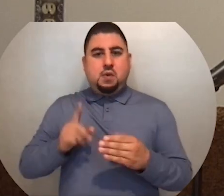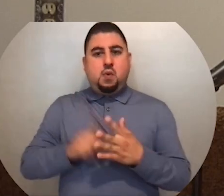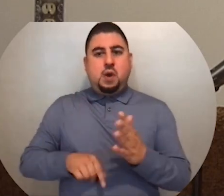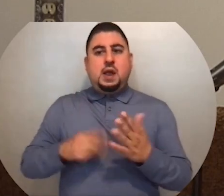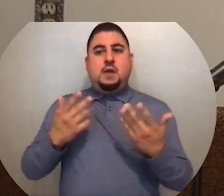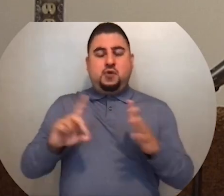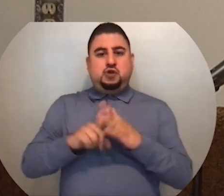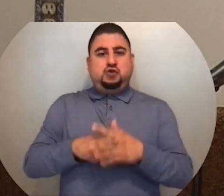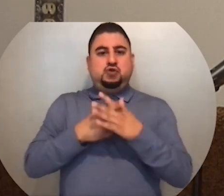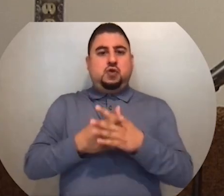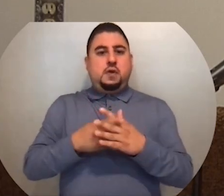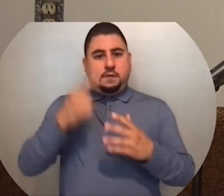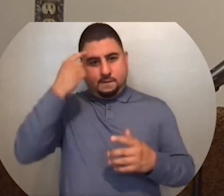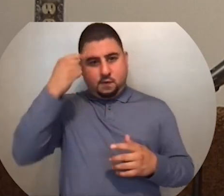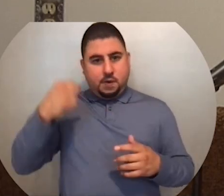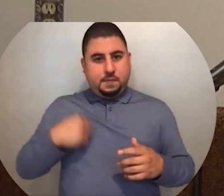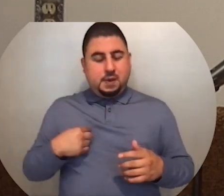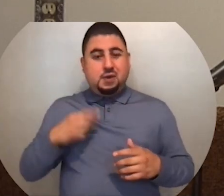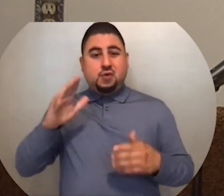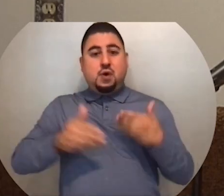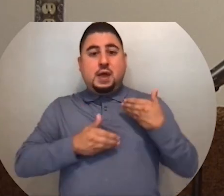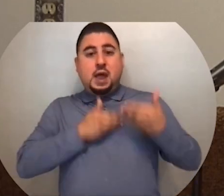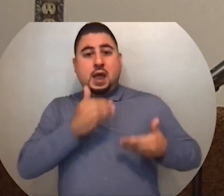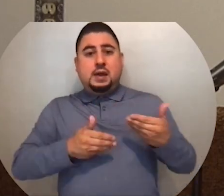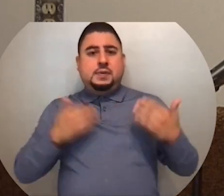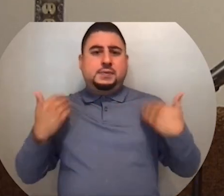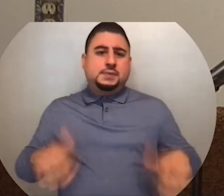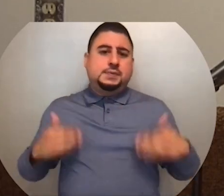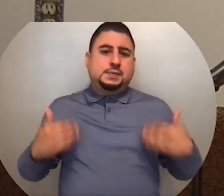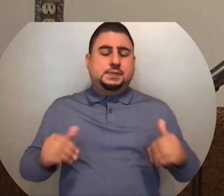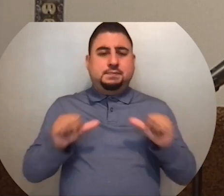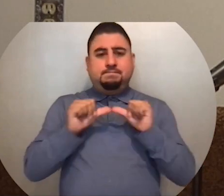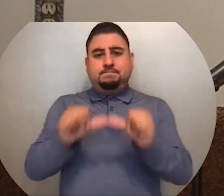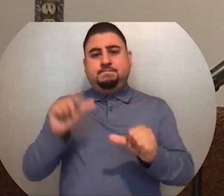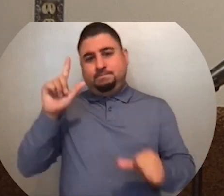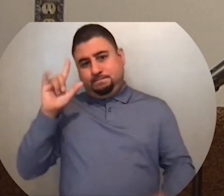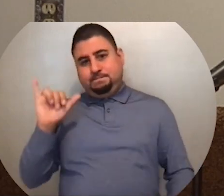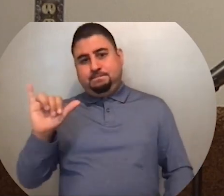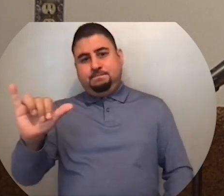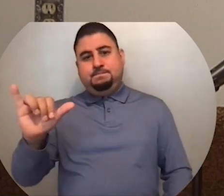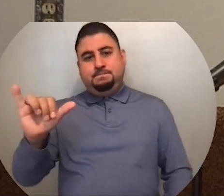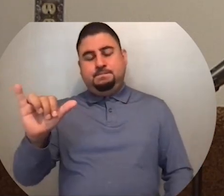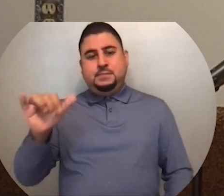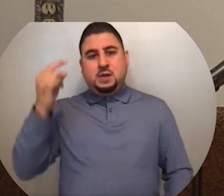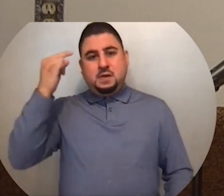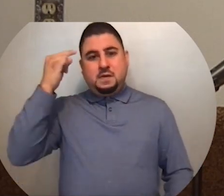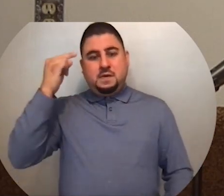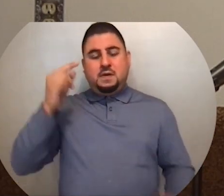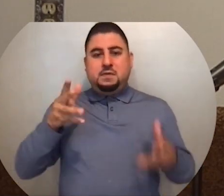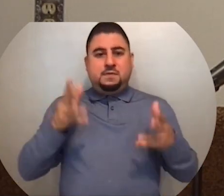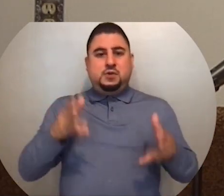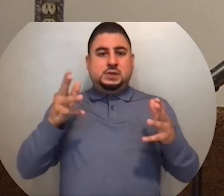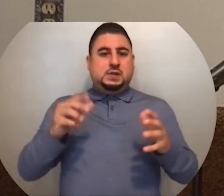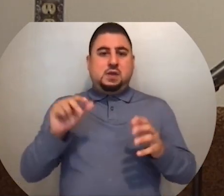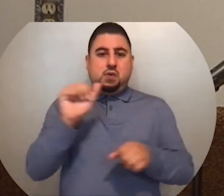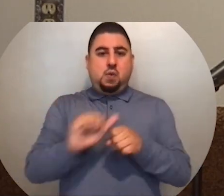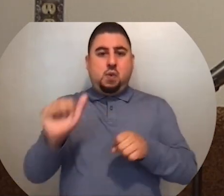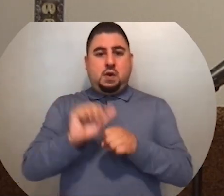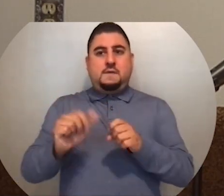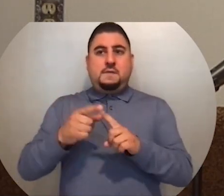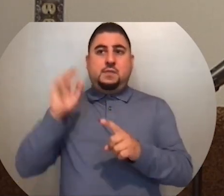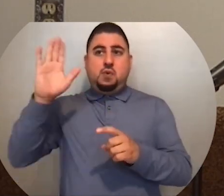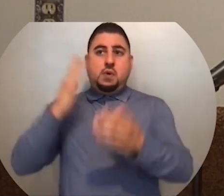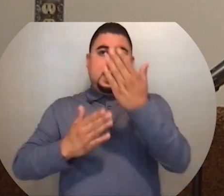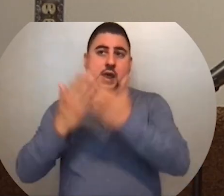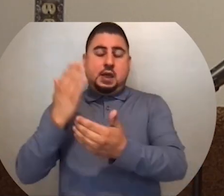he has done for me. Your kindness, O Lord, endures forever. Forsake not the work of your